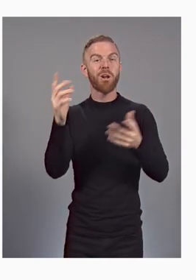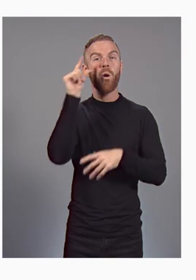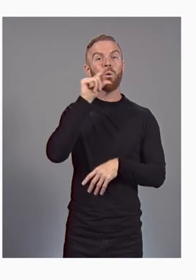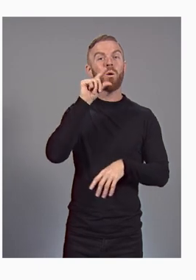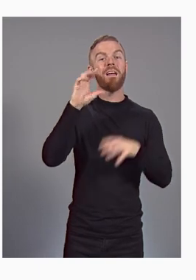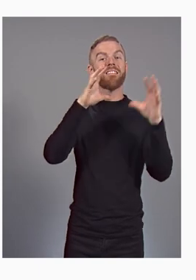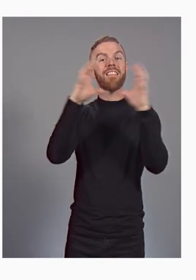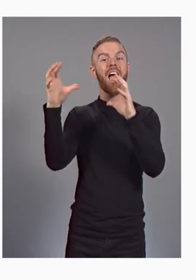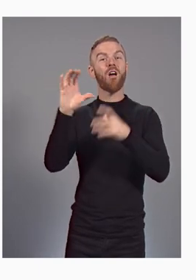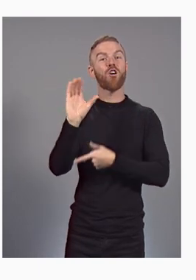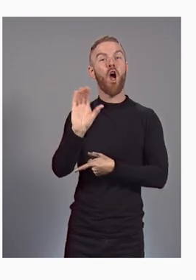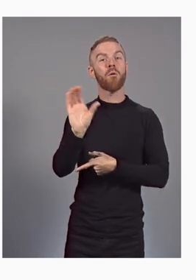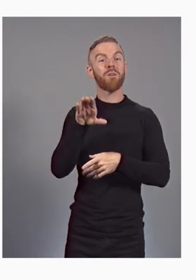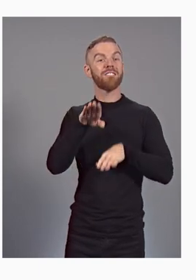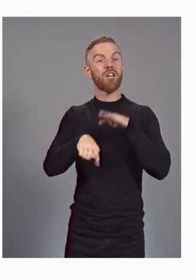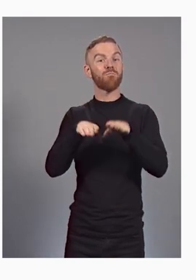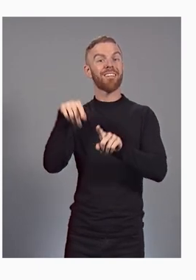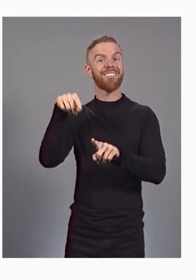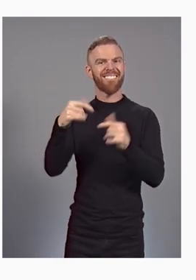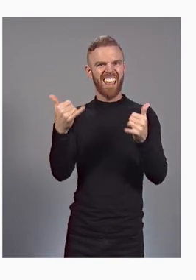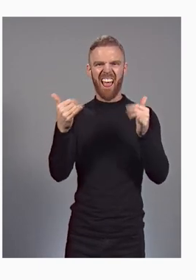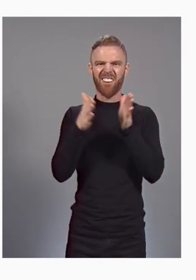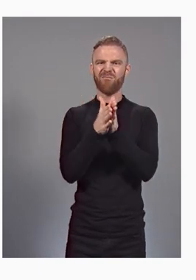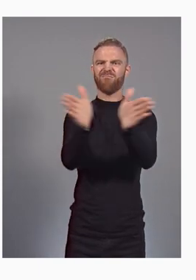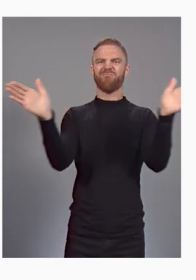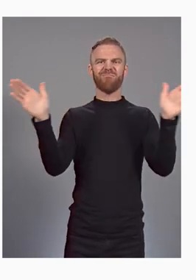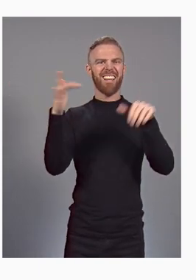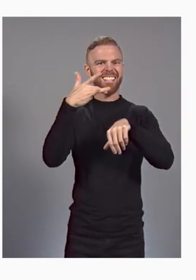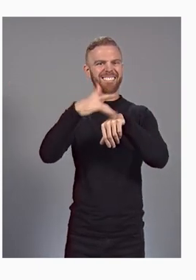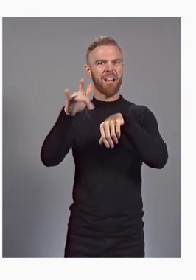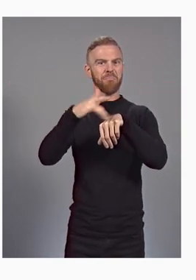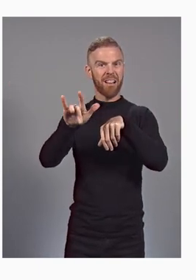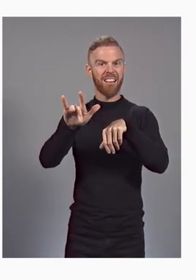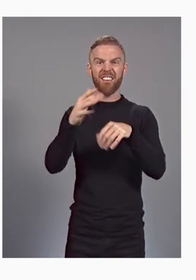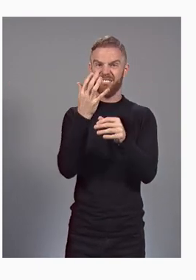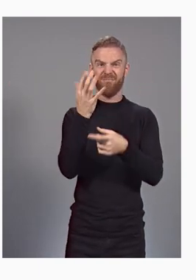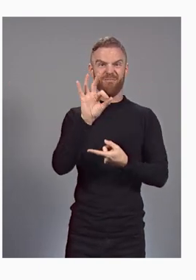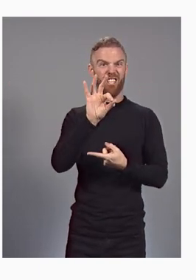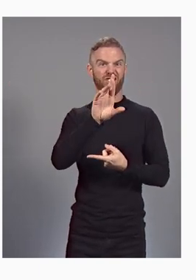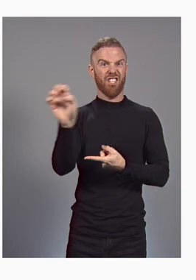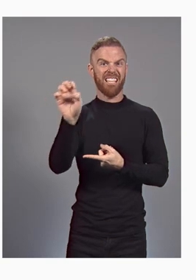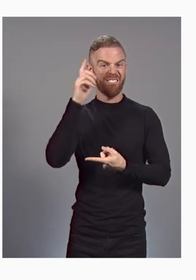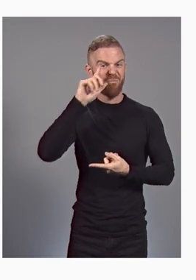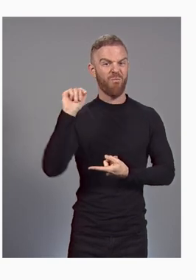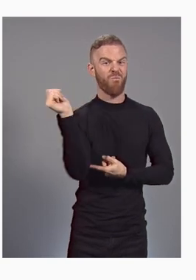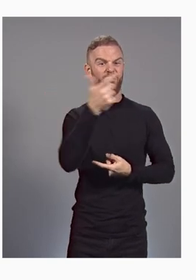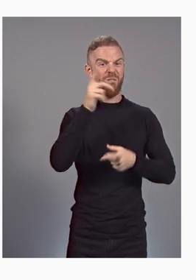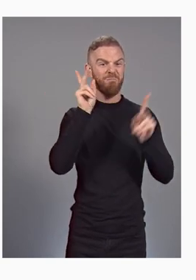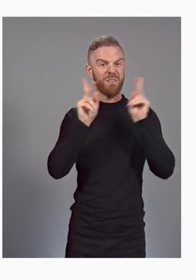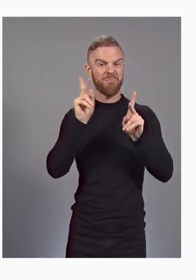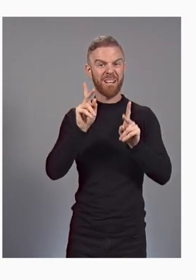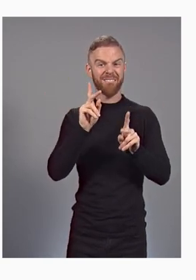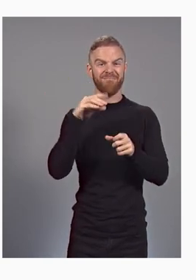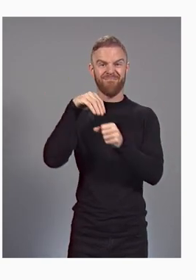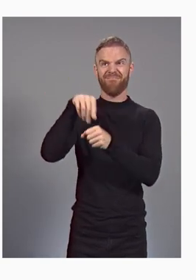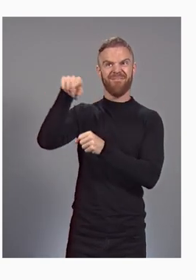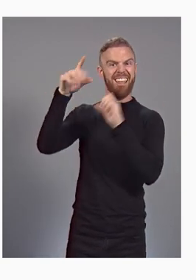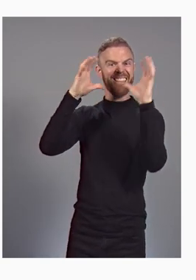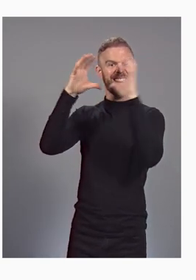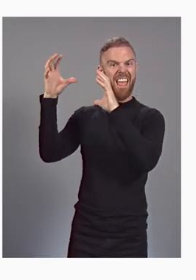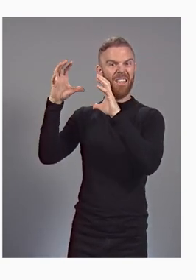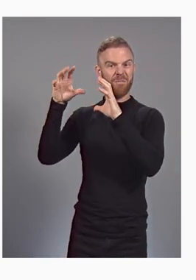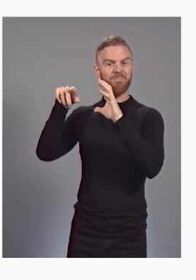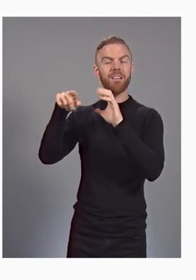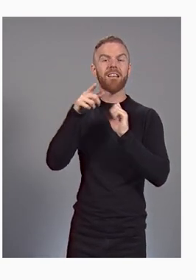Cloud Carbon Footprint is now generally available and free for every user in the Cloud Console so that you can